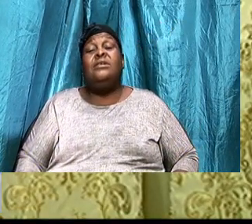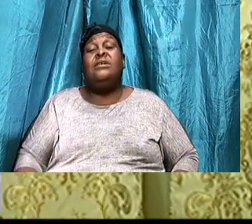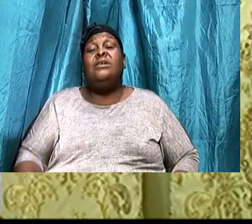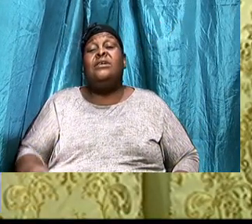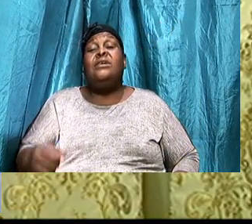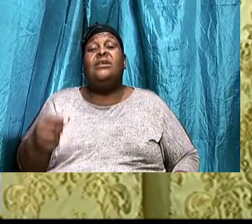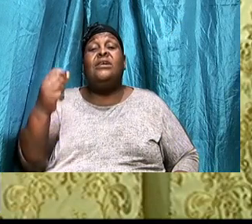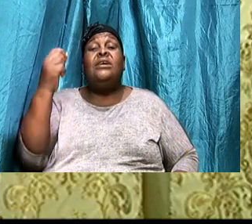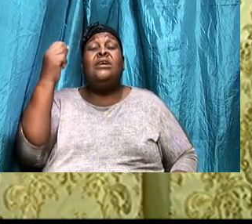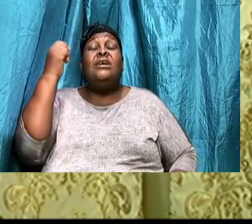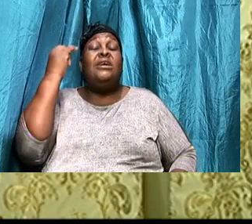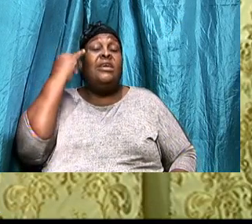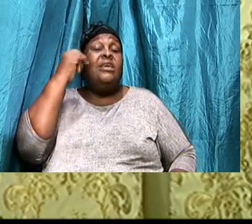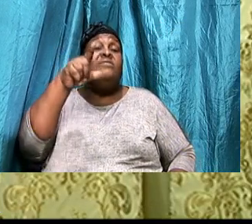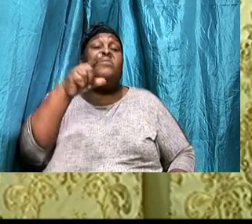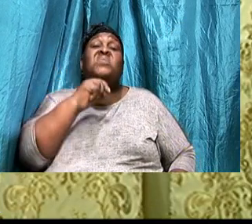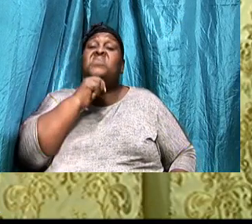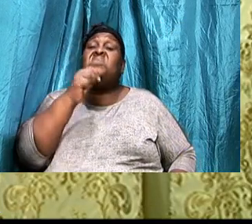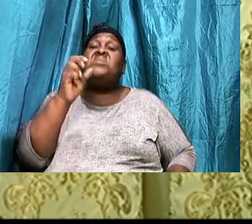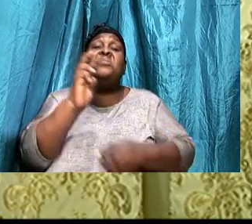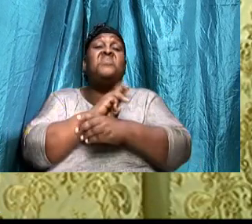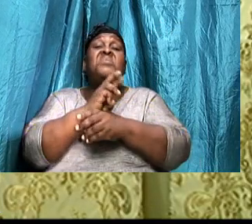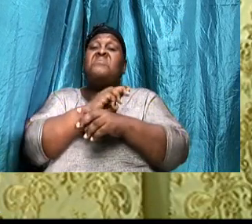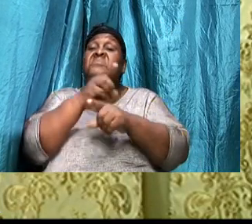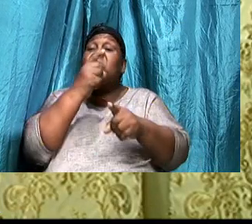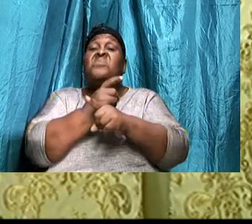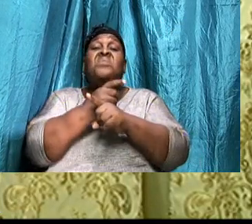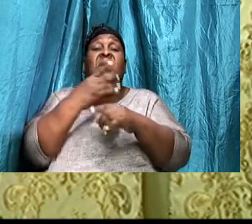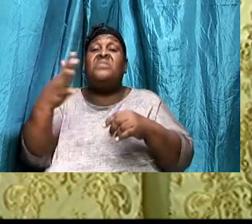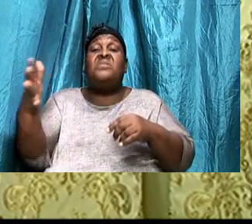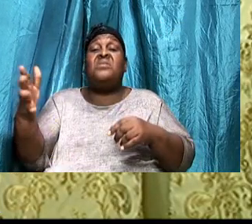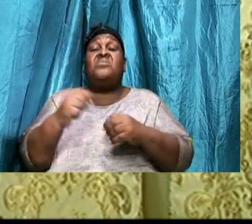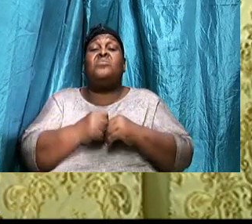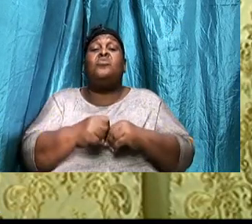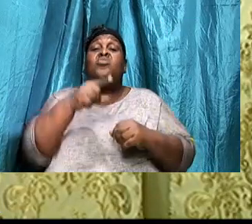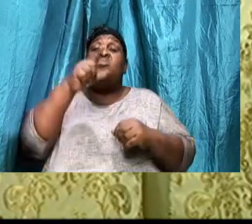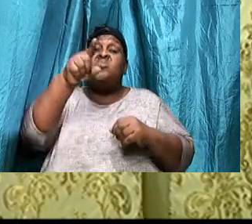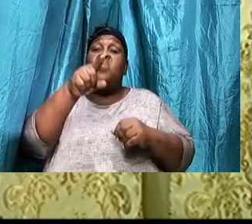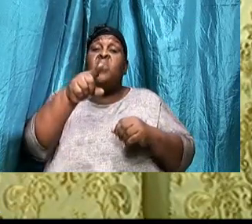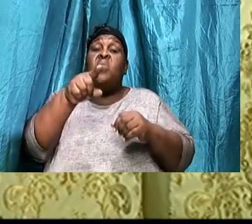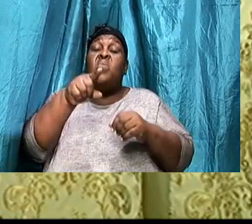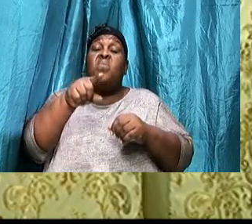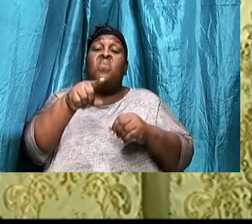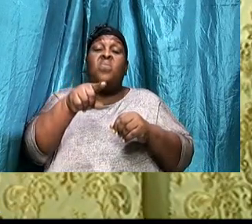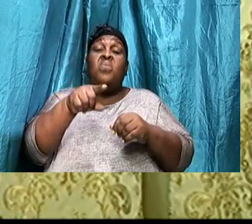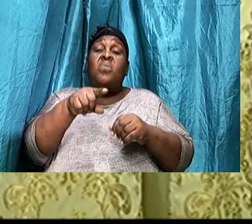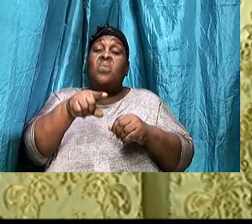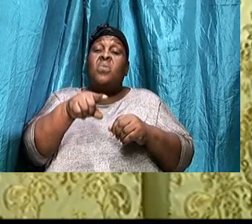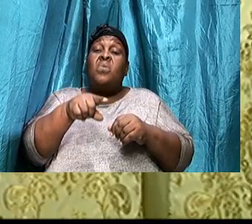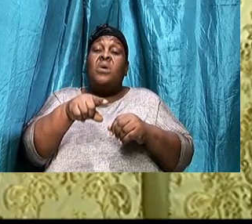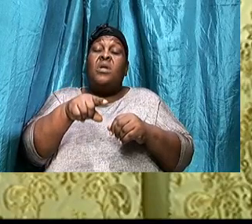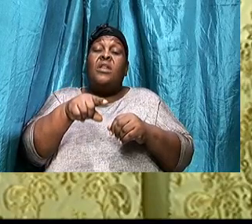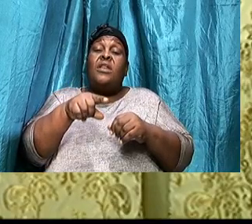Wearing the right thing, You are exposing, The temple of God, Glory to God,